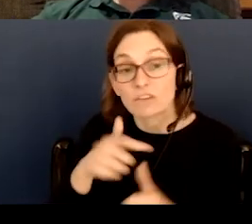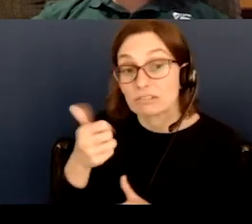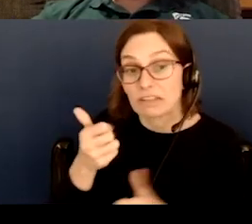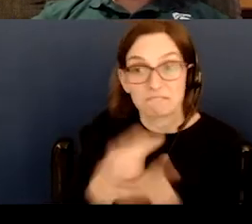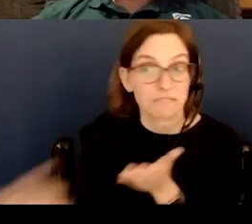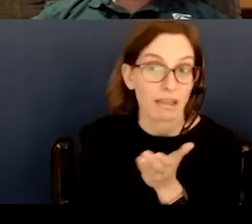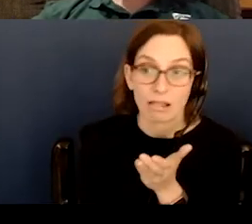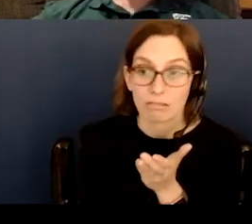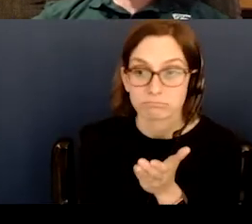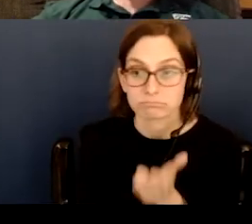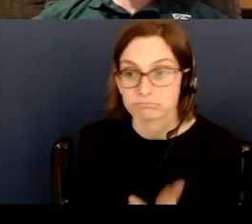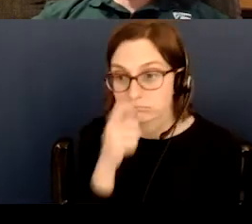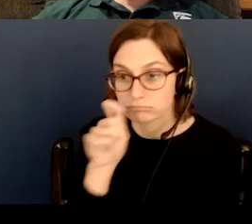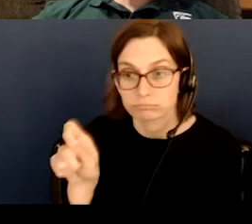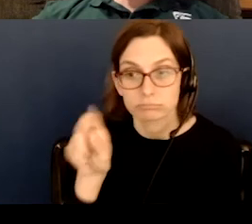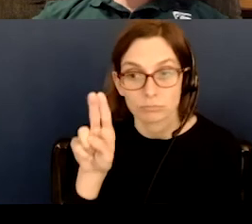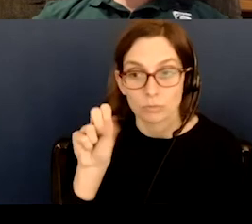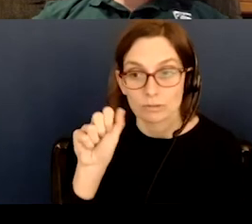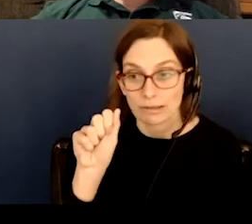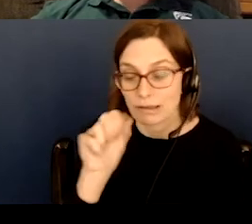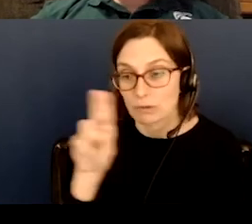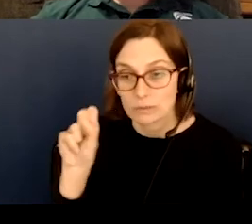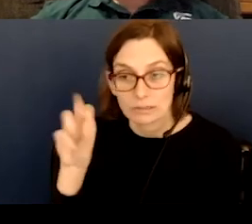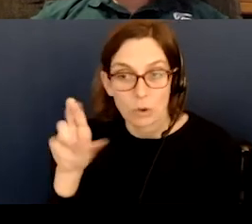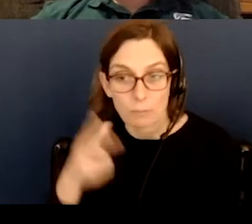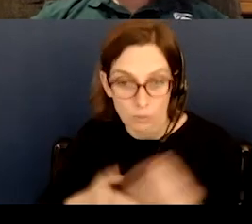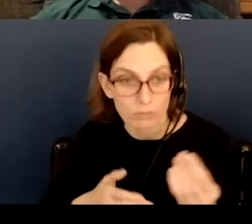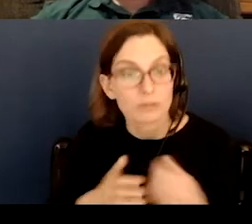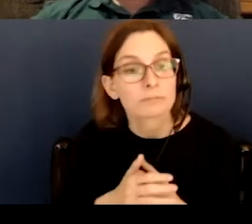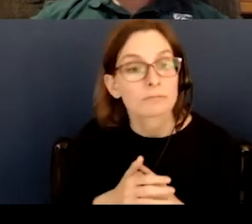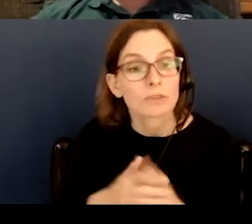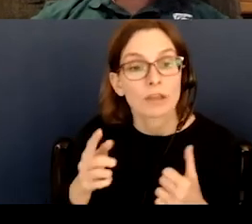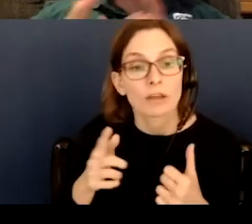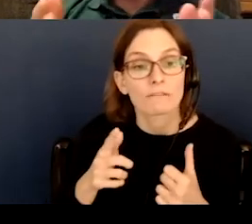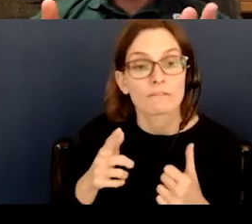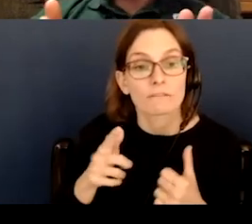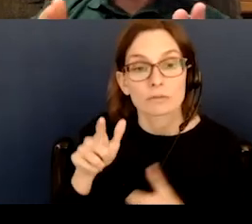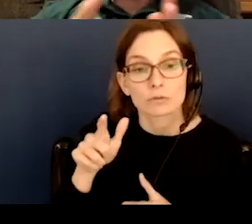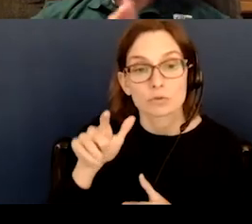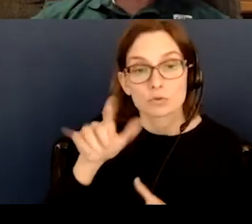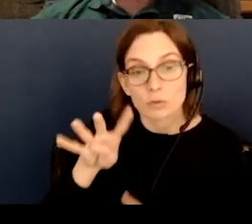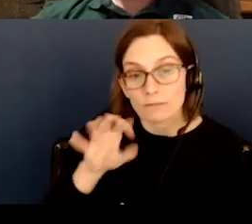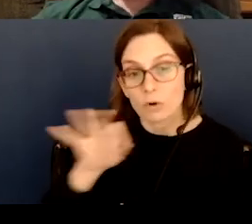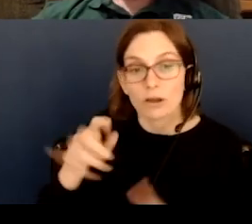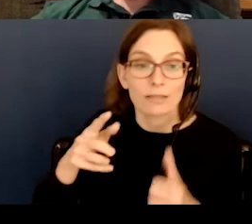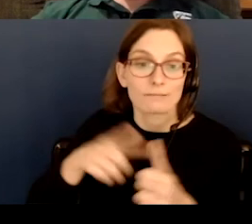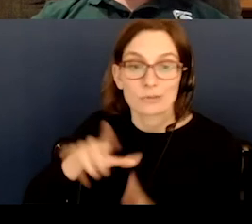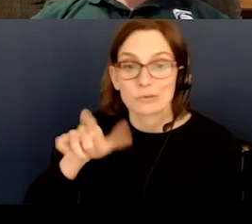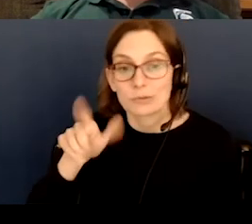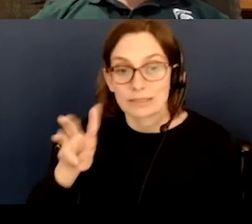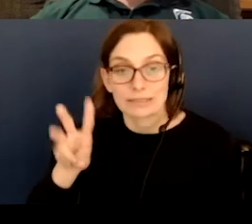both US and Soviet Union, and 24 of the first 26 failed. This is after all rocket science.